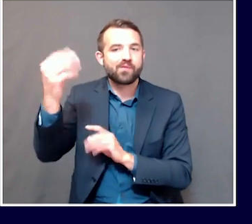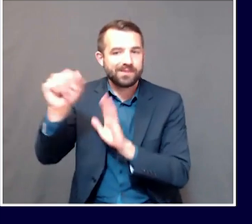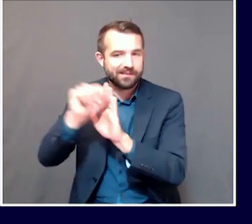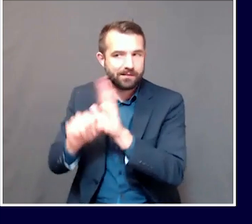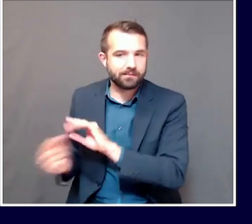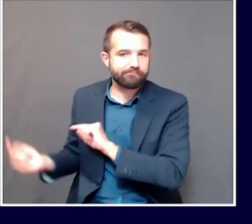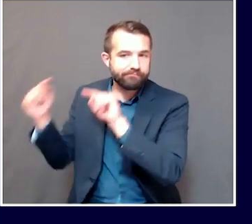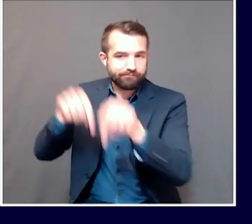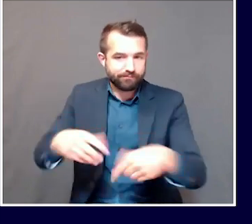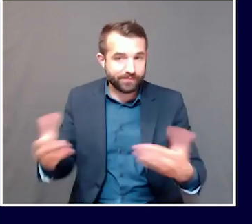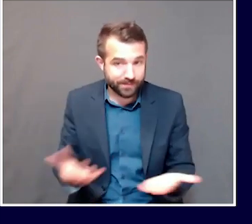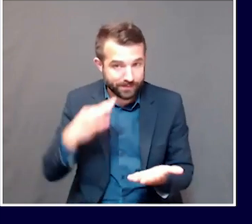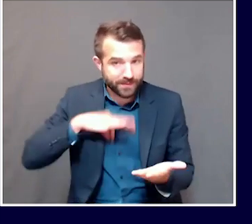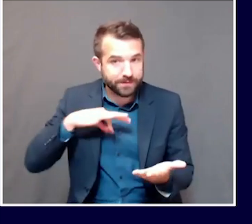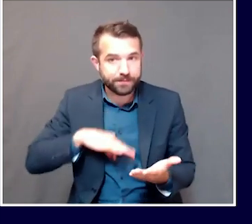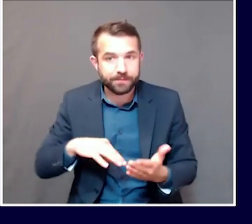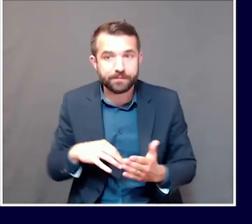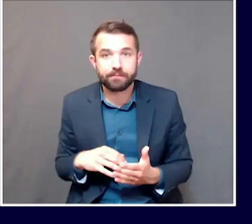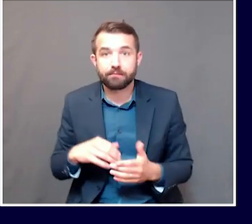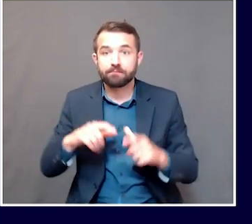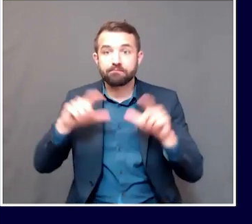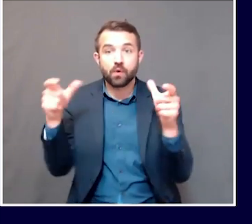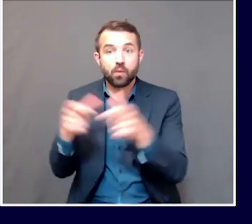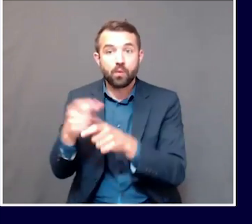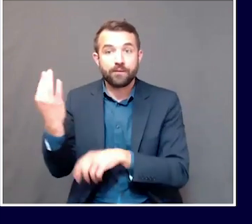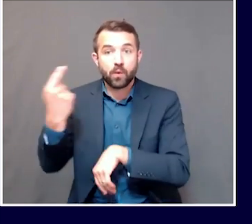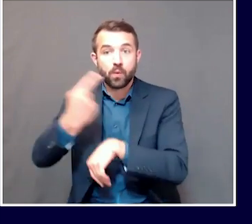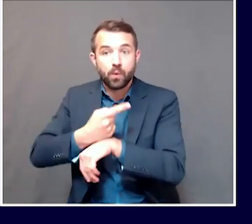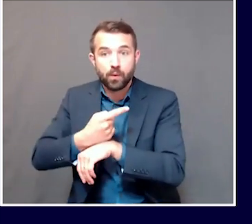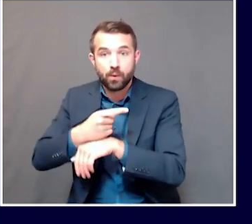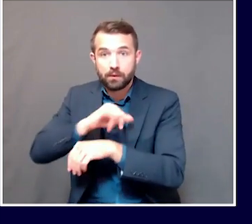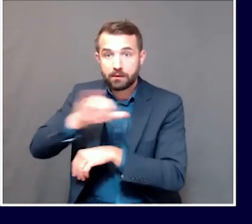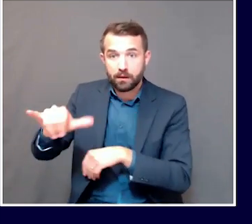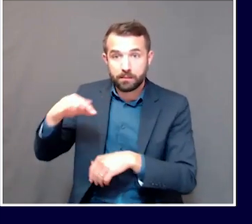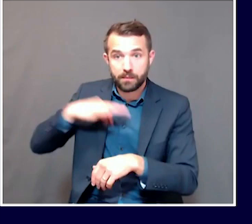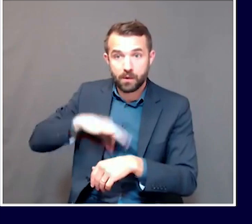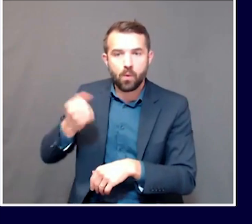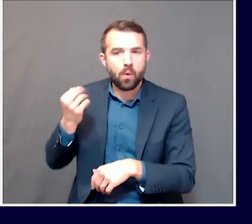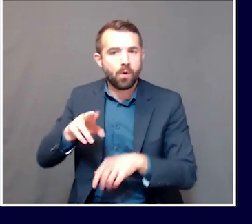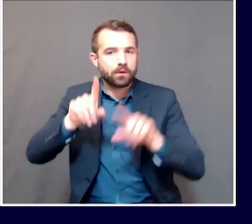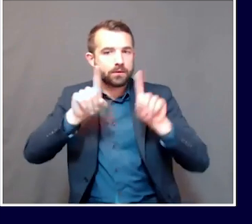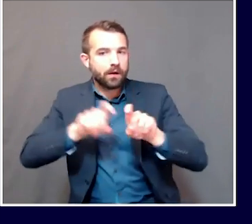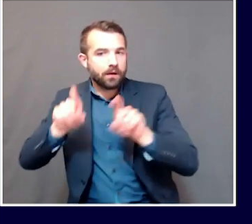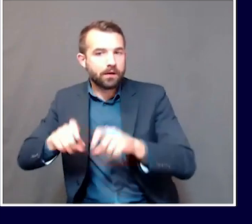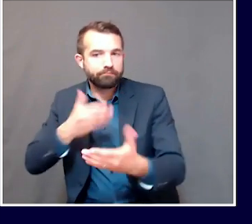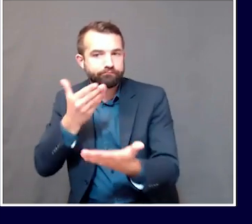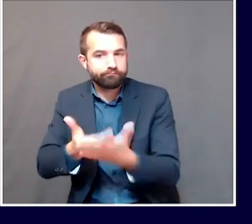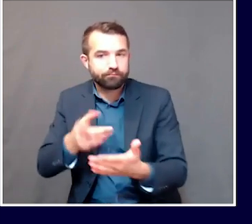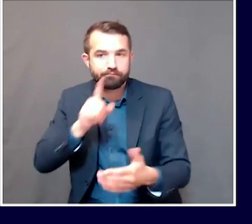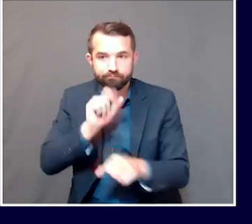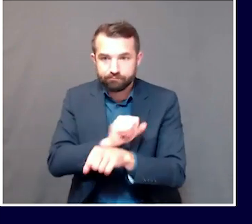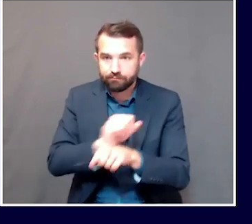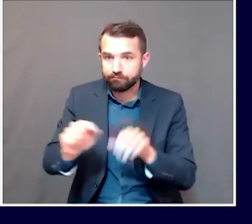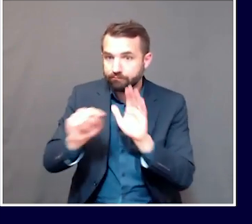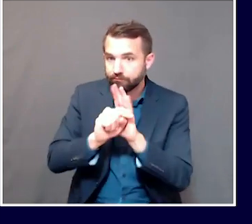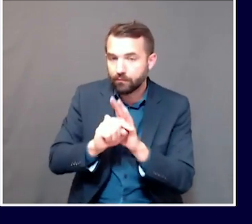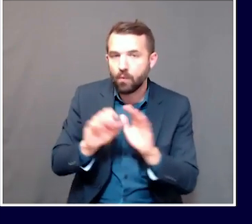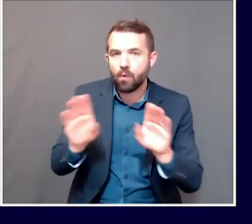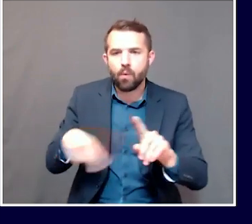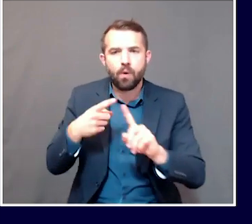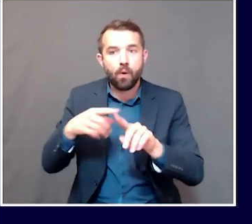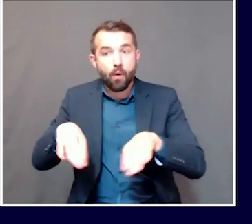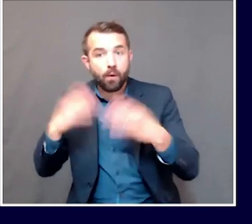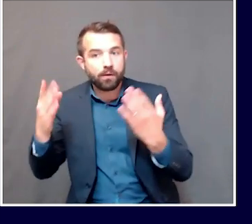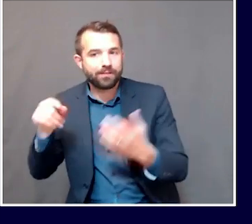in Maine or the state's new testing alternative to Friday, June 26th. Accelerating the start date will open up a key weekend of Maine